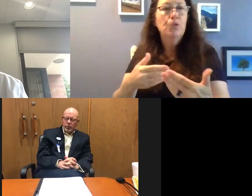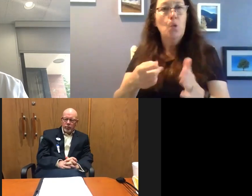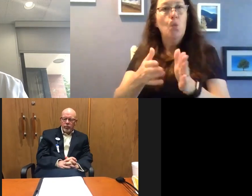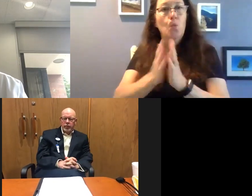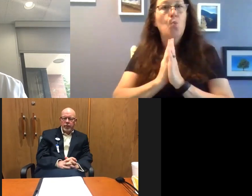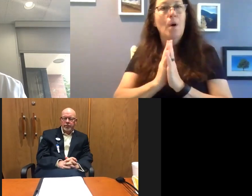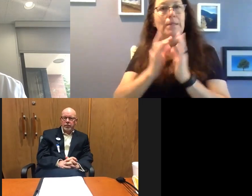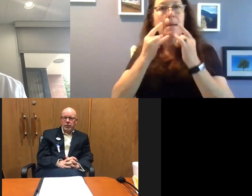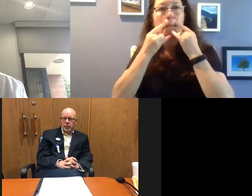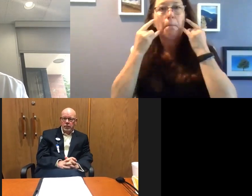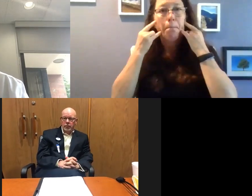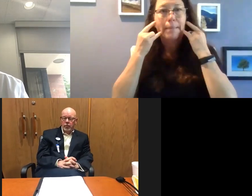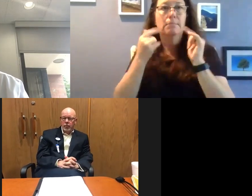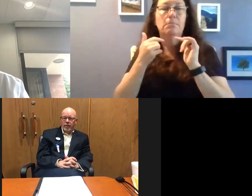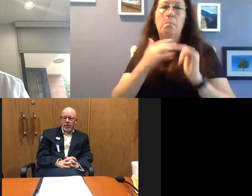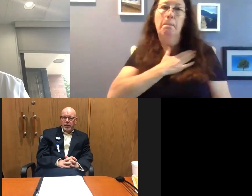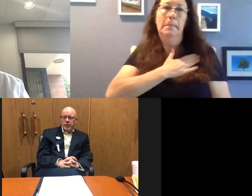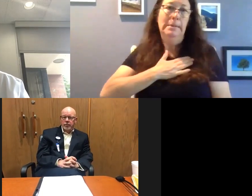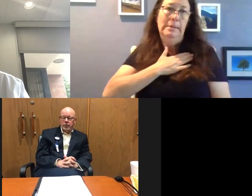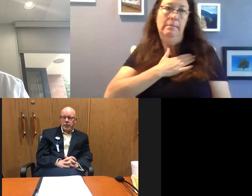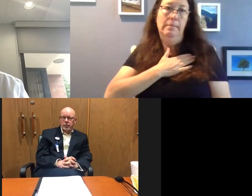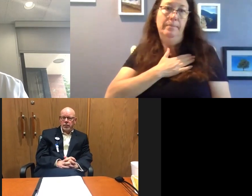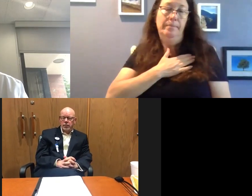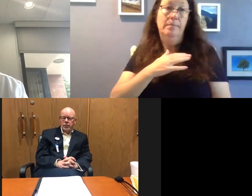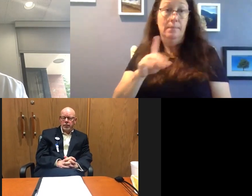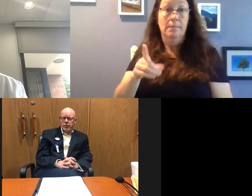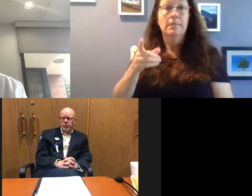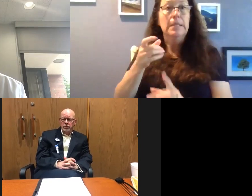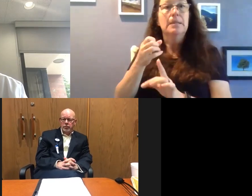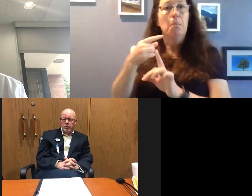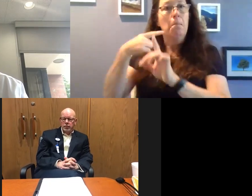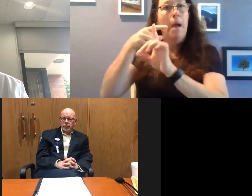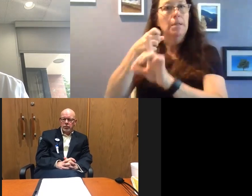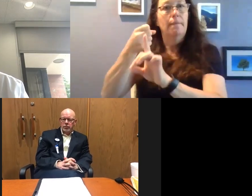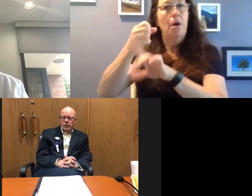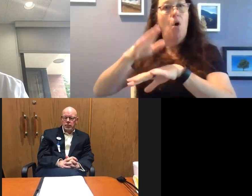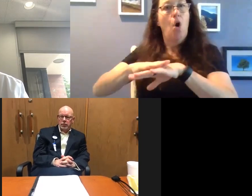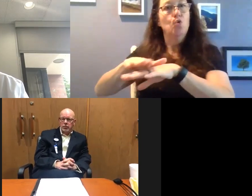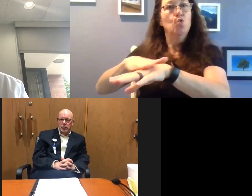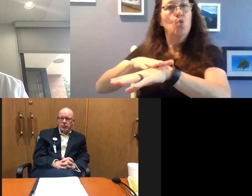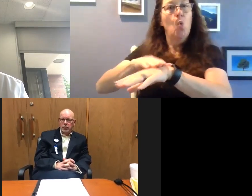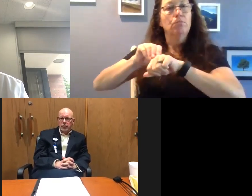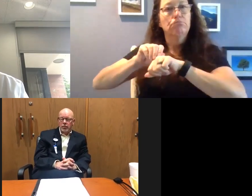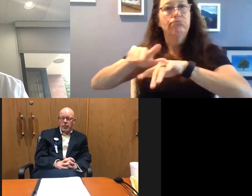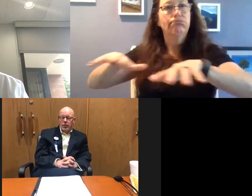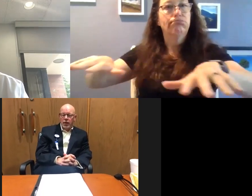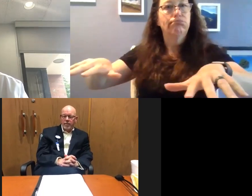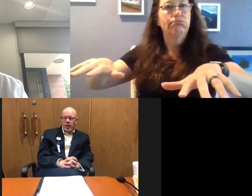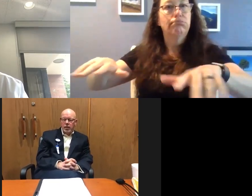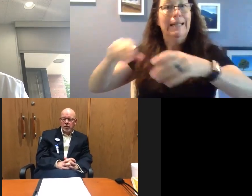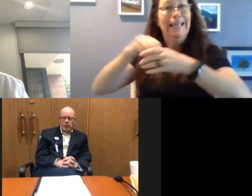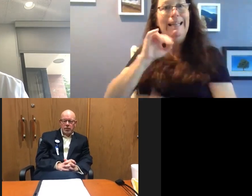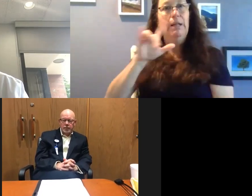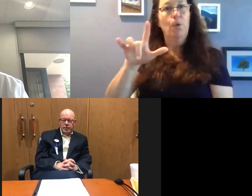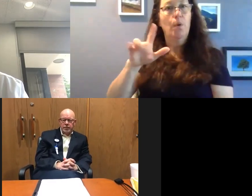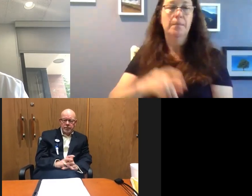mask compliance. And this is having an impact on slowing the rate of COVID transmission